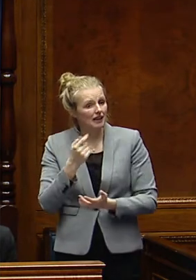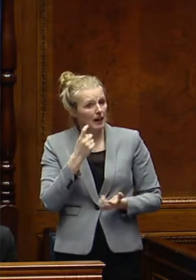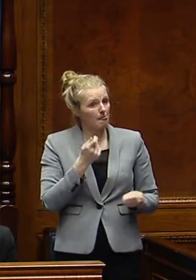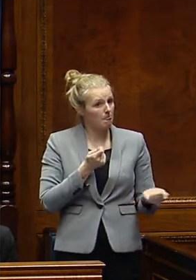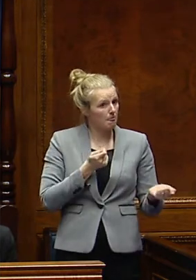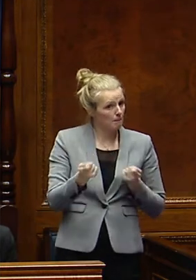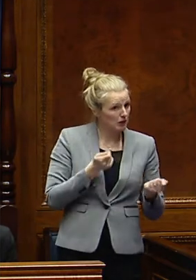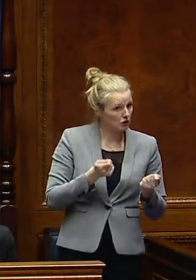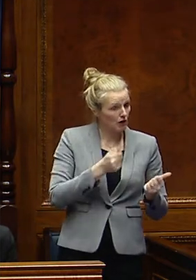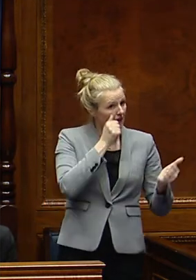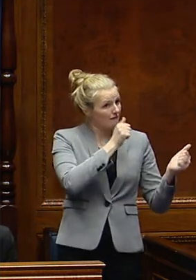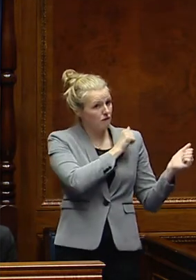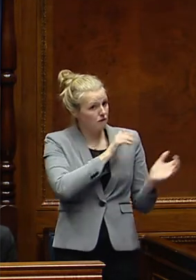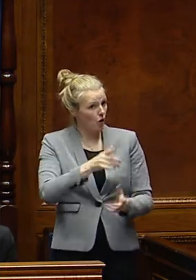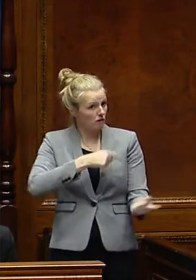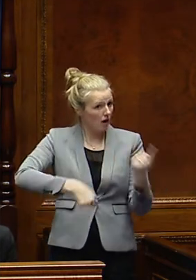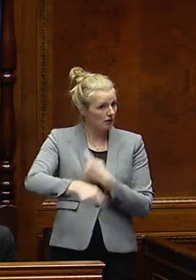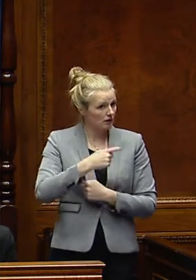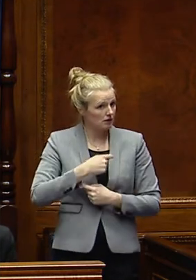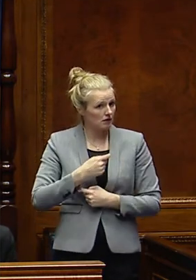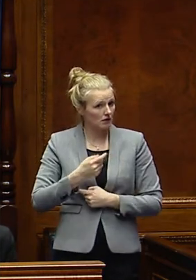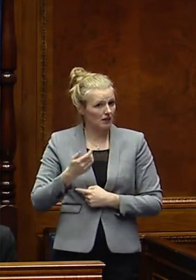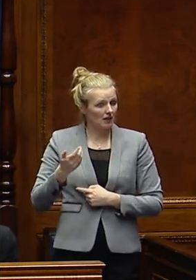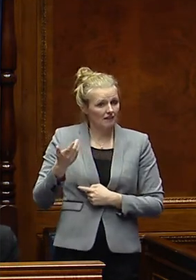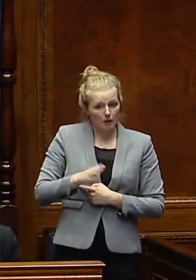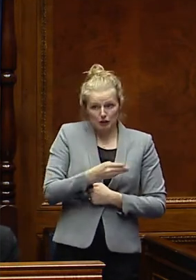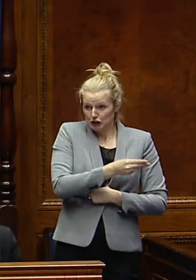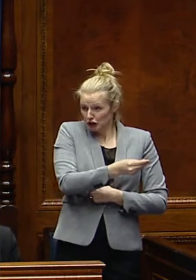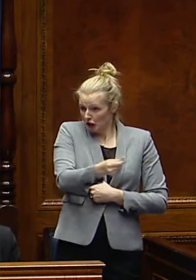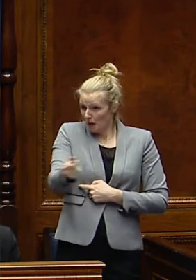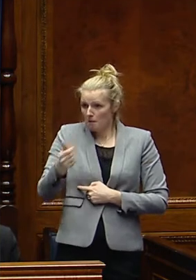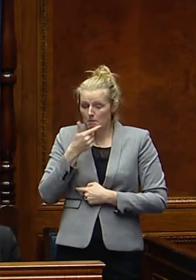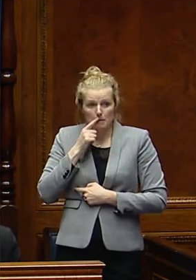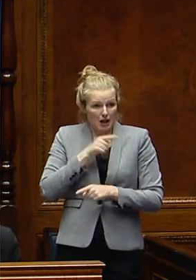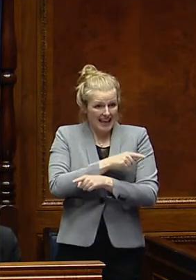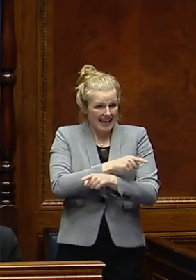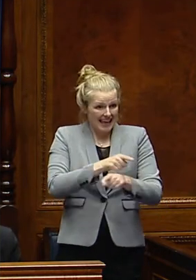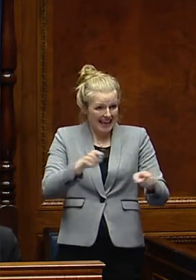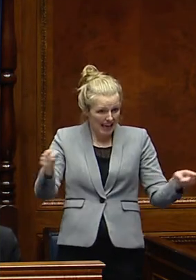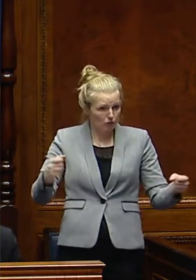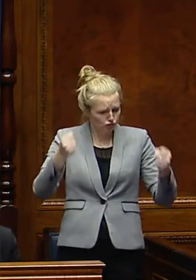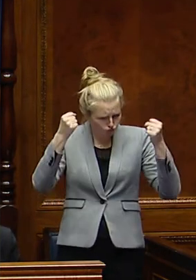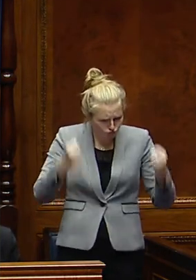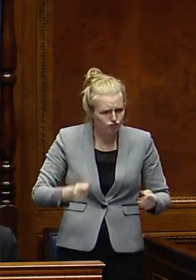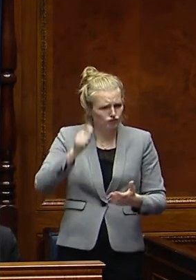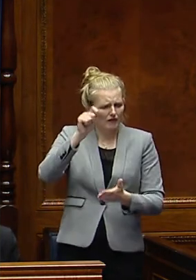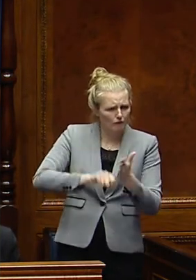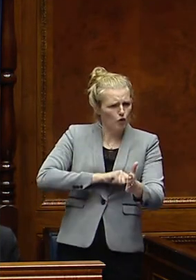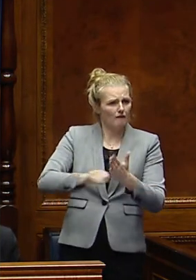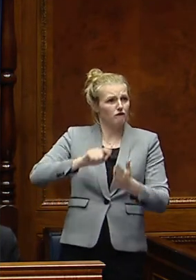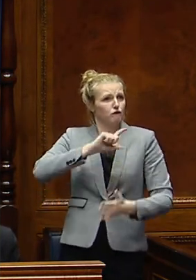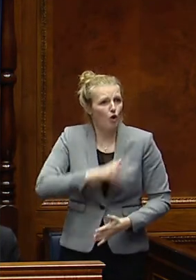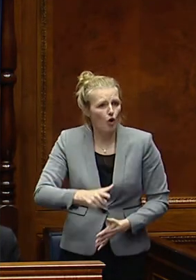minister be able to inform the House since some parties here voted to introduce welfare reform and universal credit,